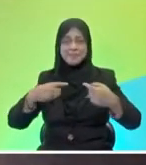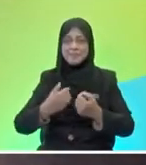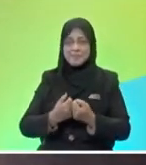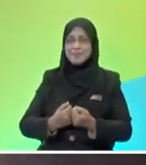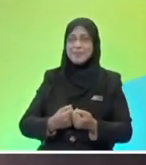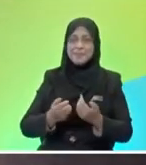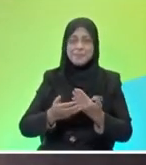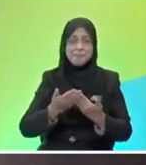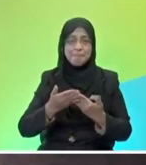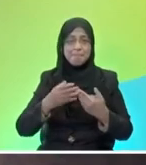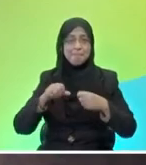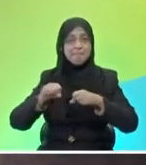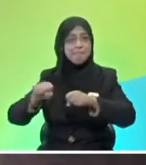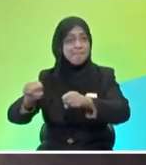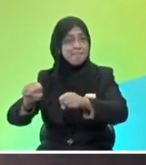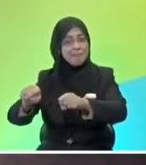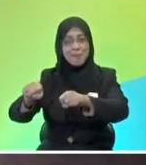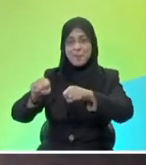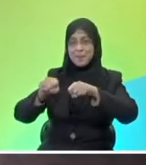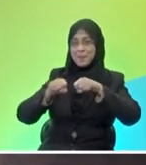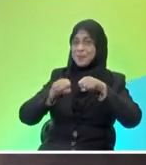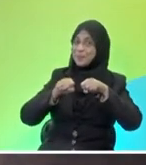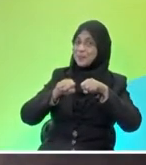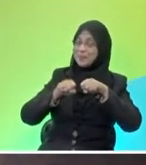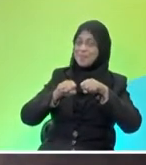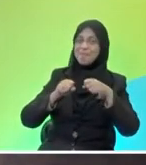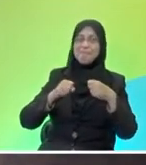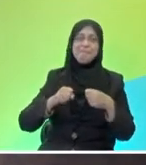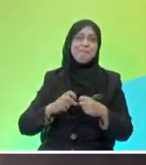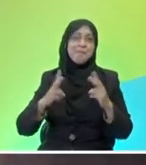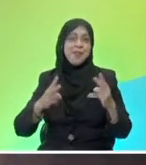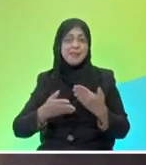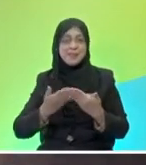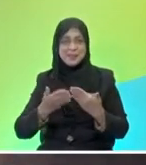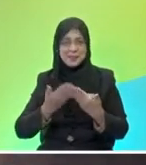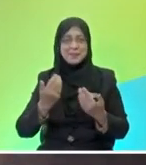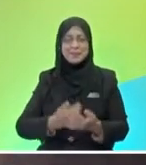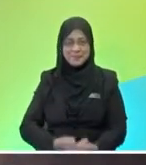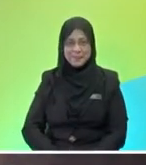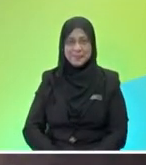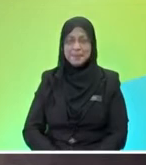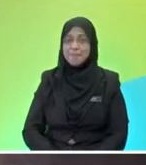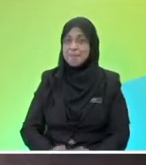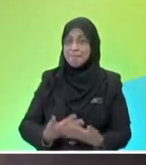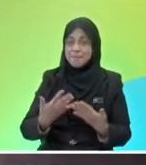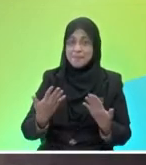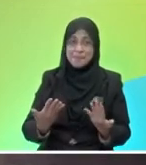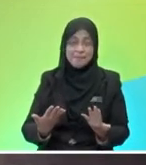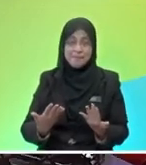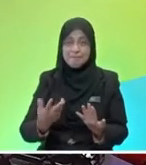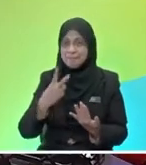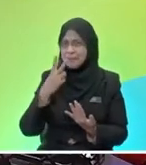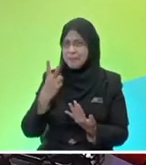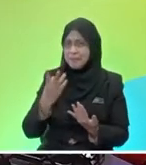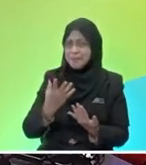i could bring it forward i could also reverse back very easy mm-hmm all right now just now you